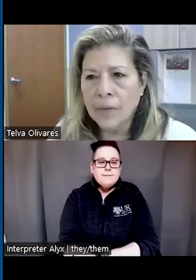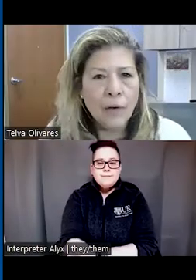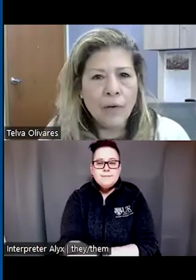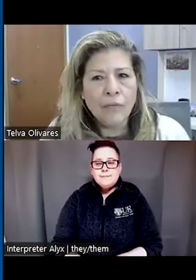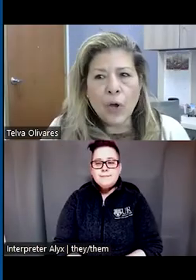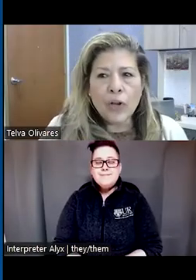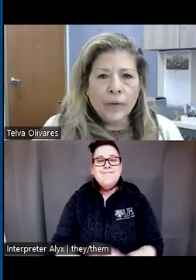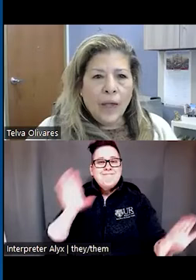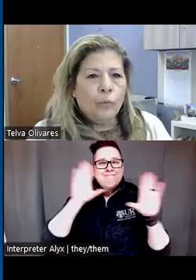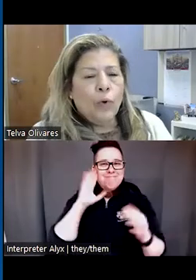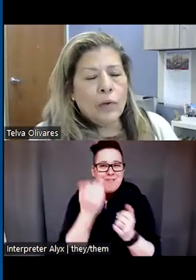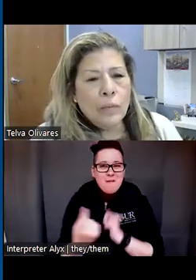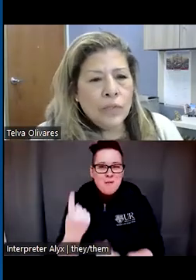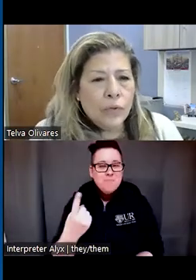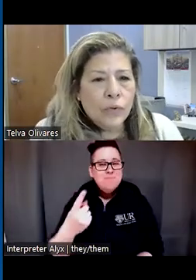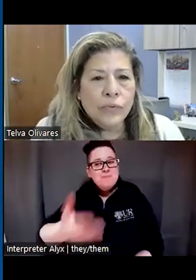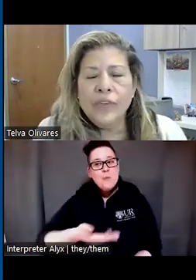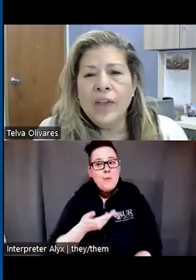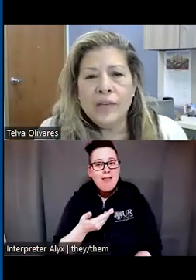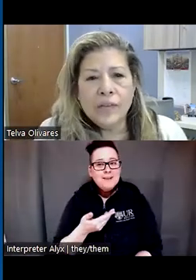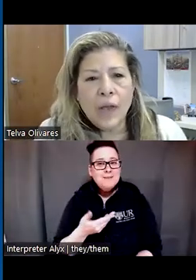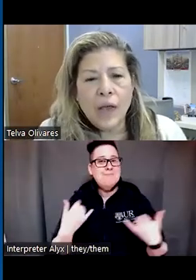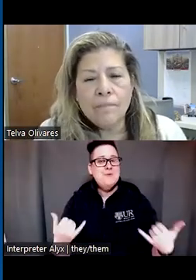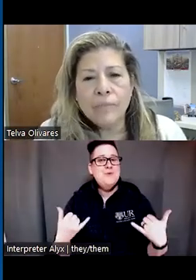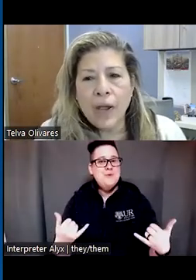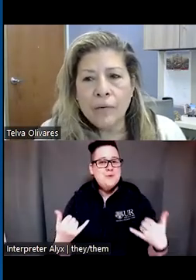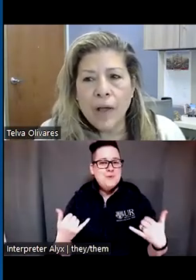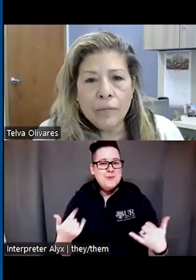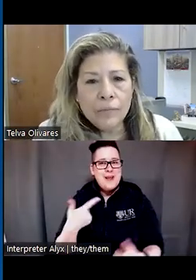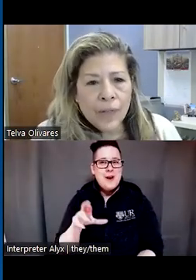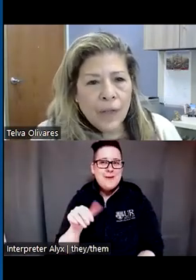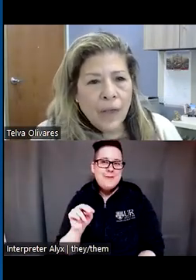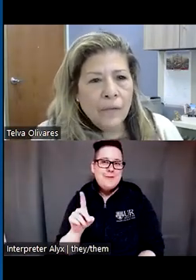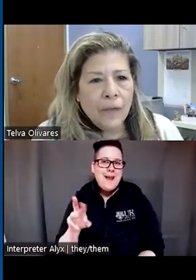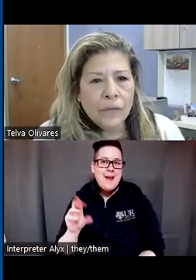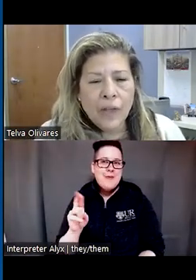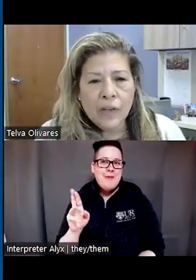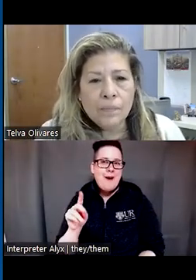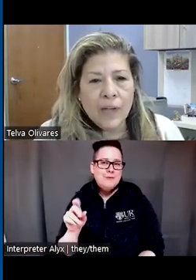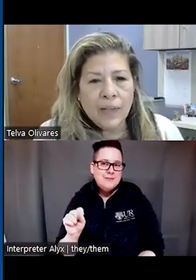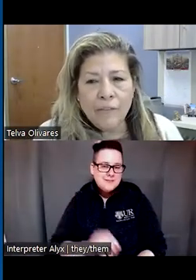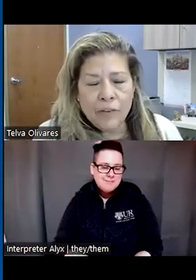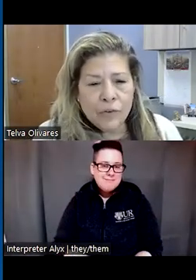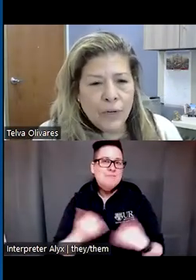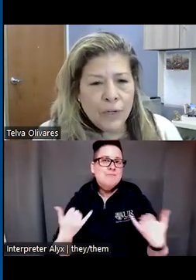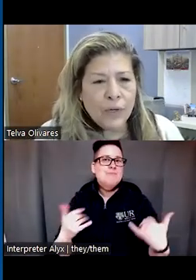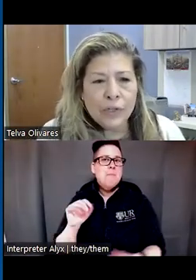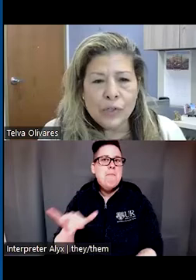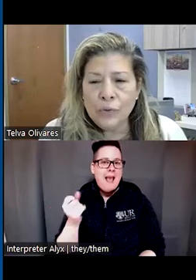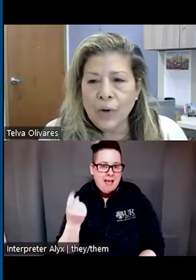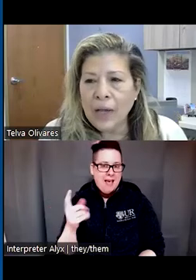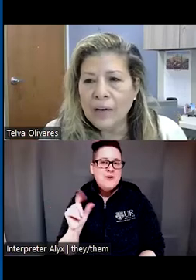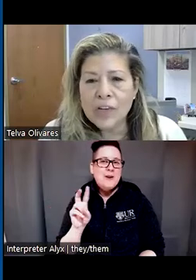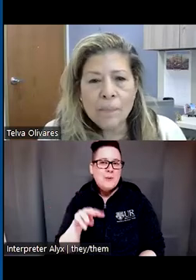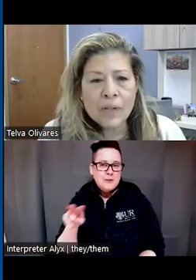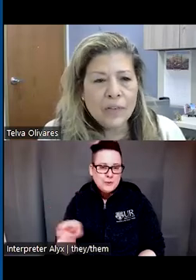Hello, everyone, and welcome to today's Grand Round. Today is May 11, 2022,